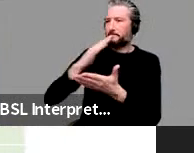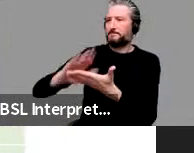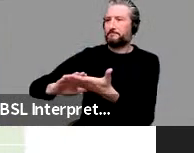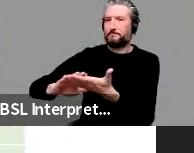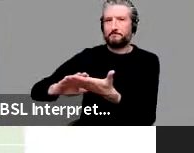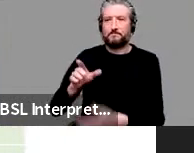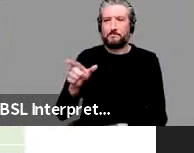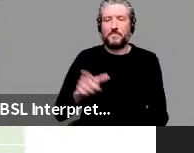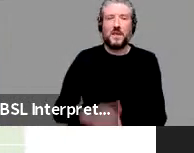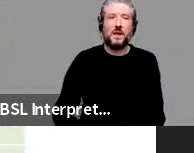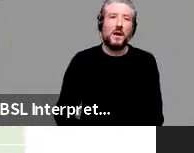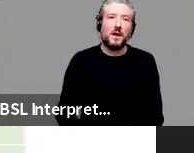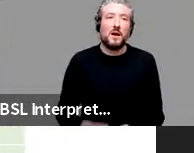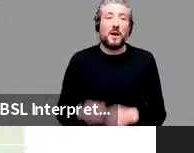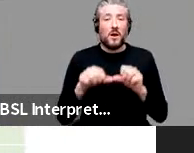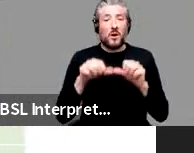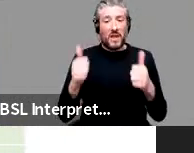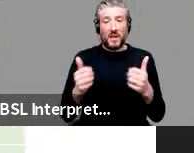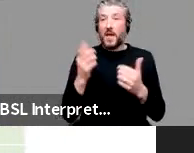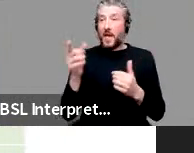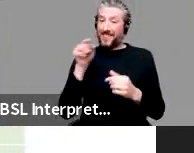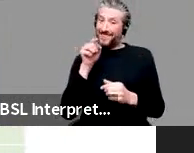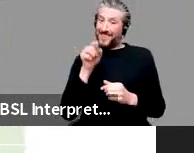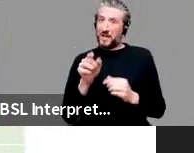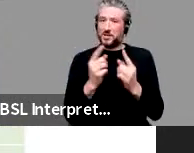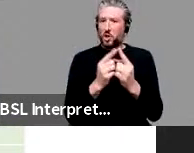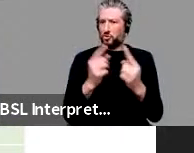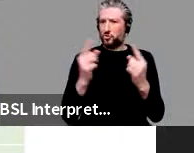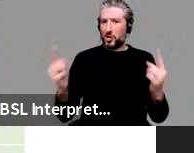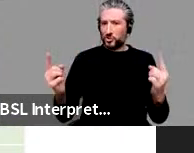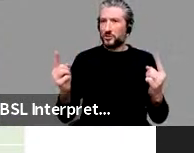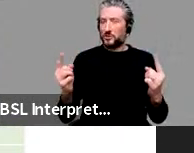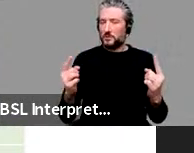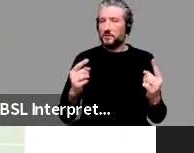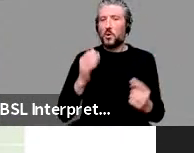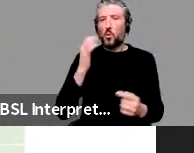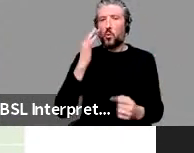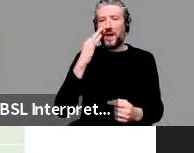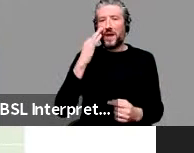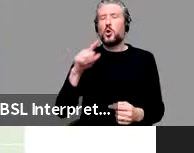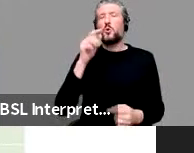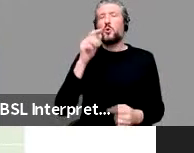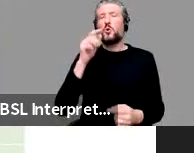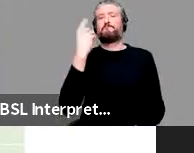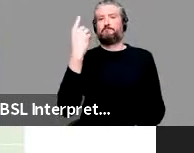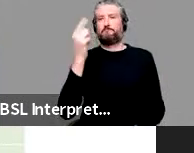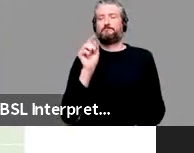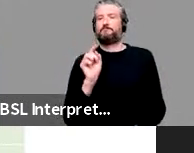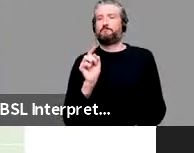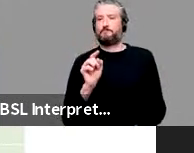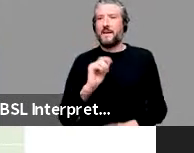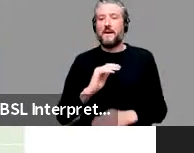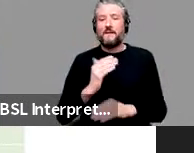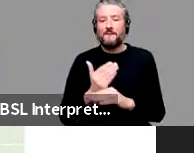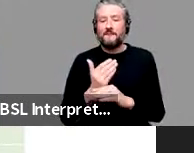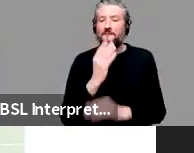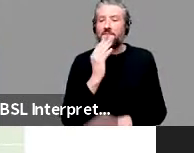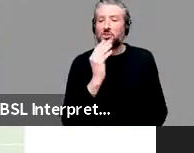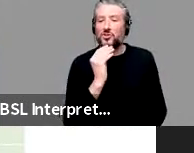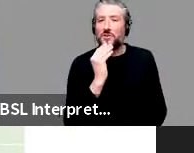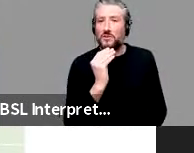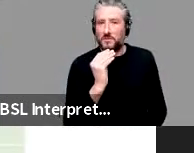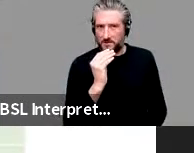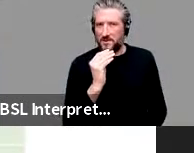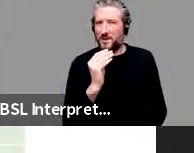Once you recognize the function of this construction, then it also makes sense of the fact that various things that we go over in this paper,